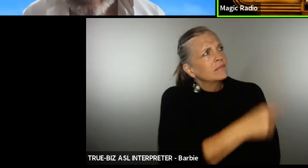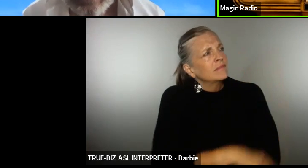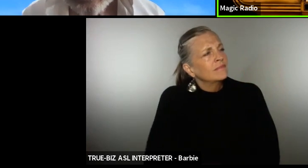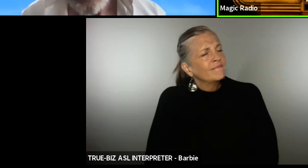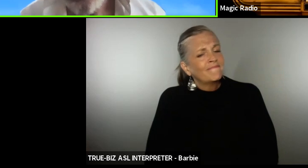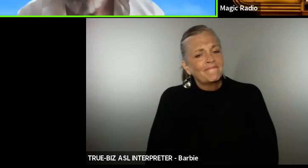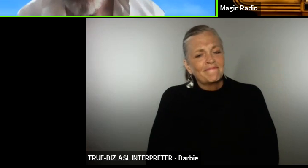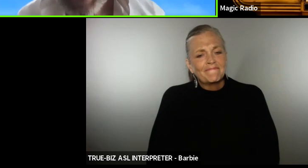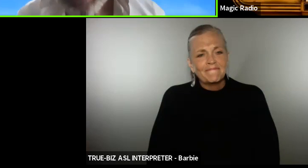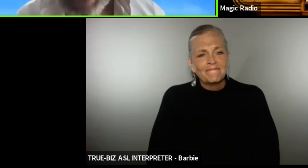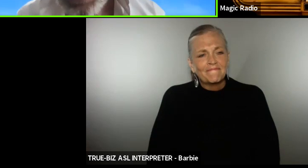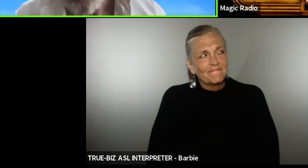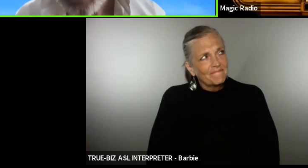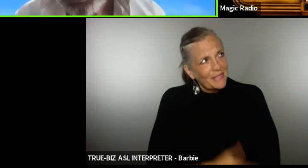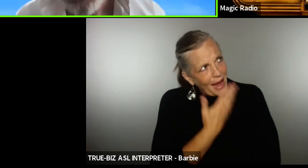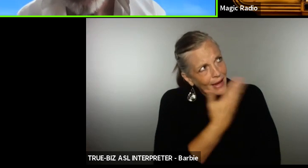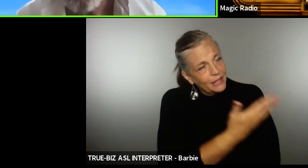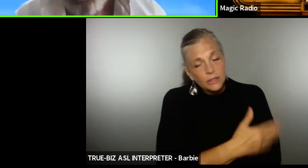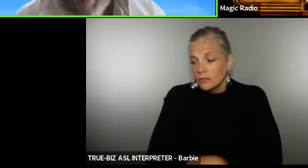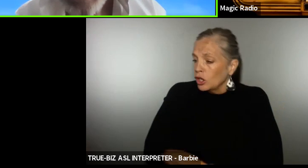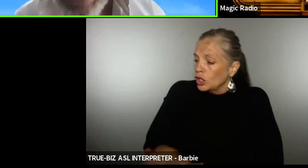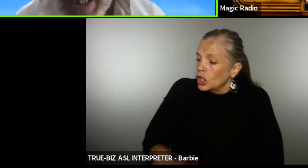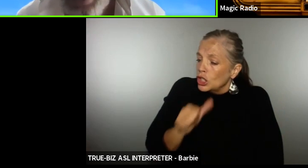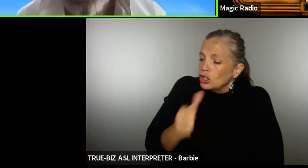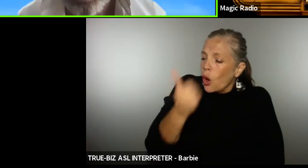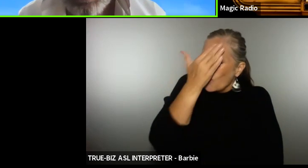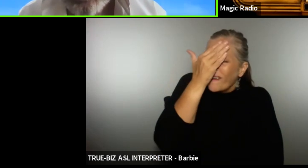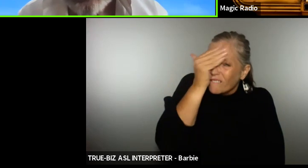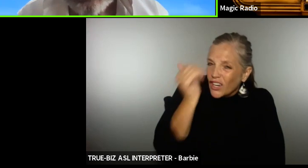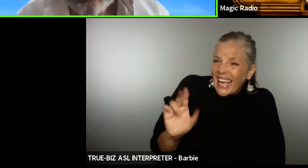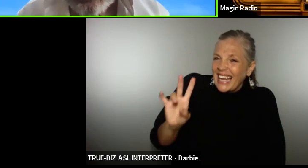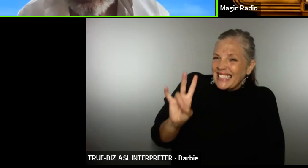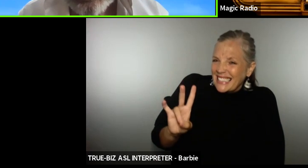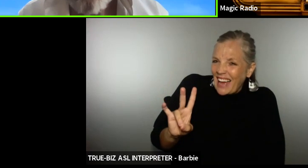thanks and don't forget now 72 years write it down